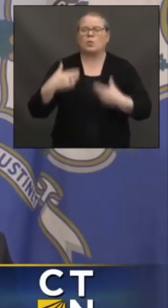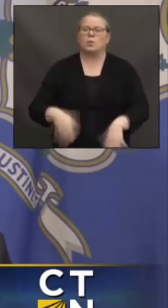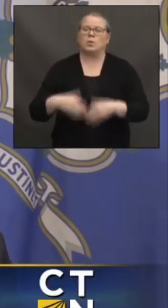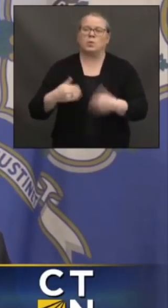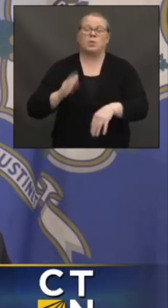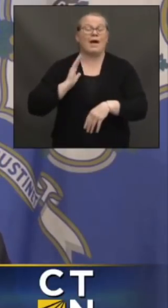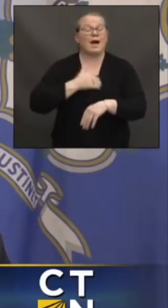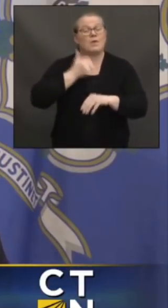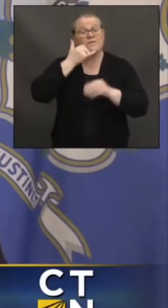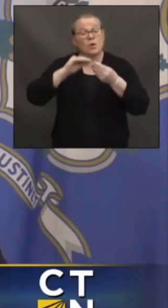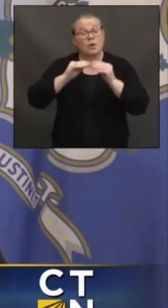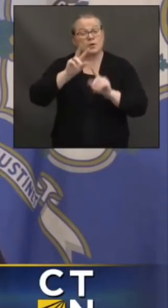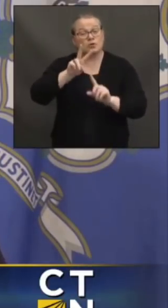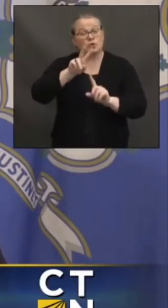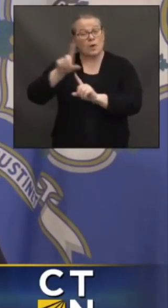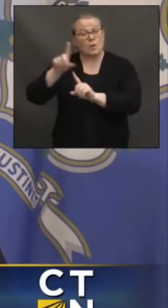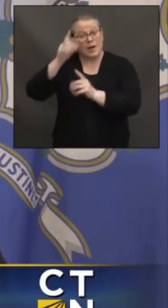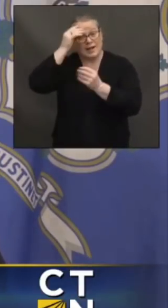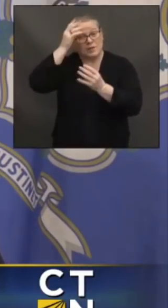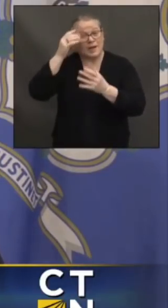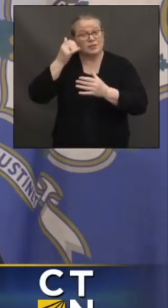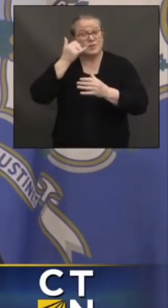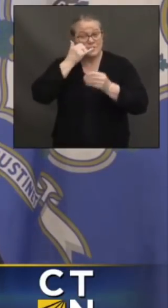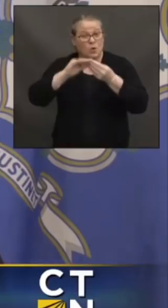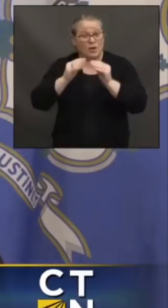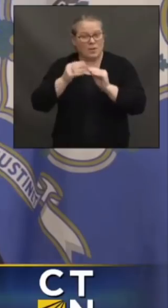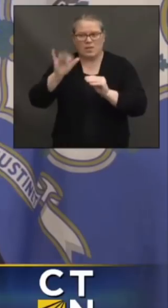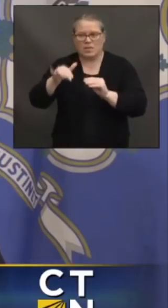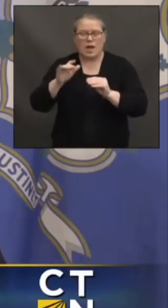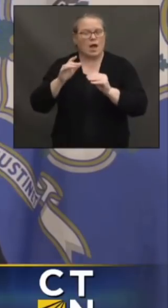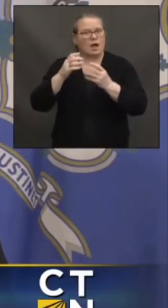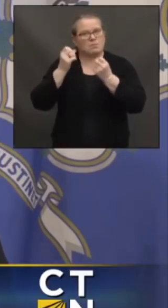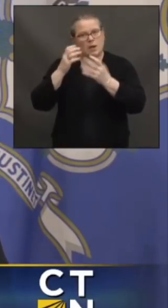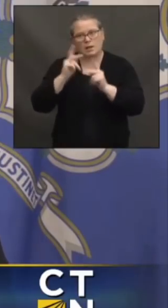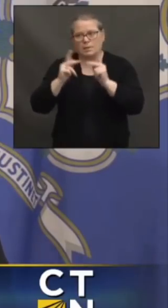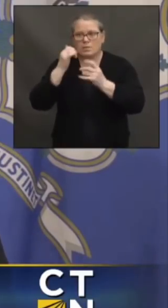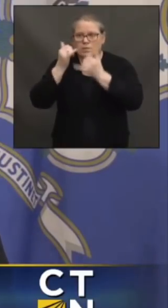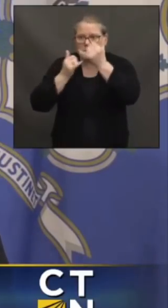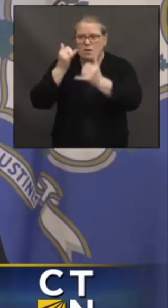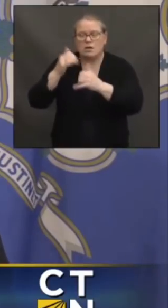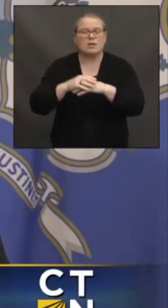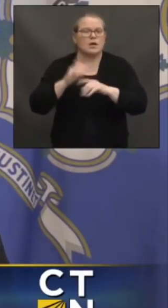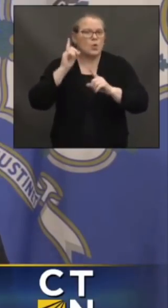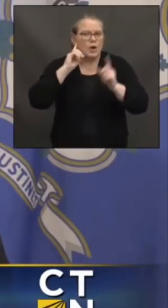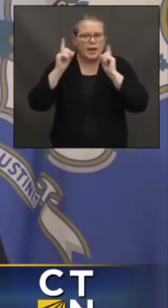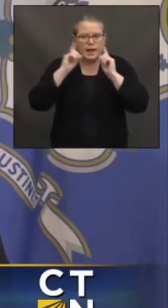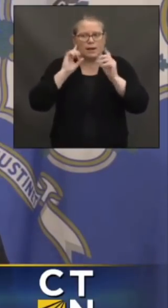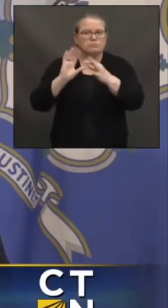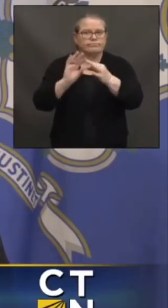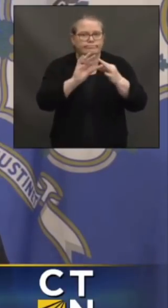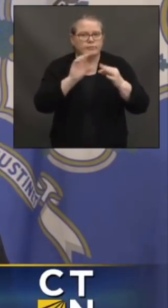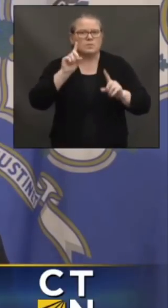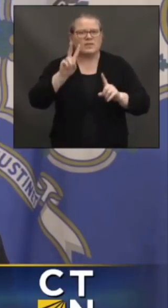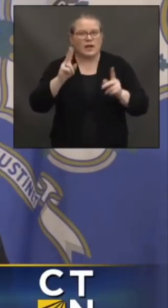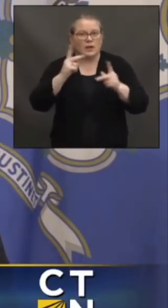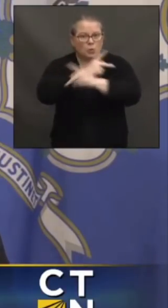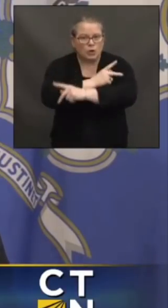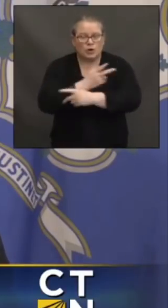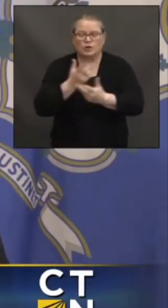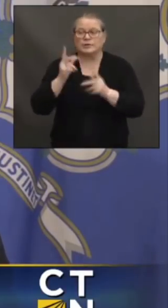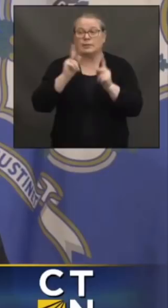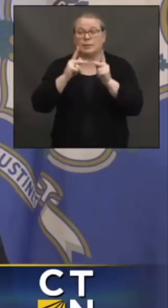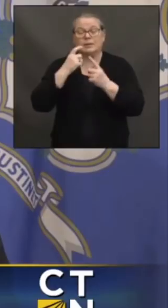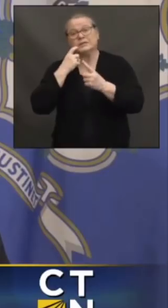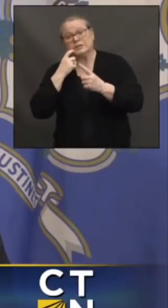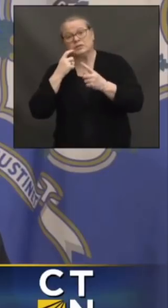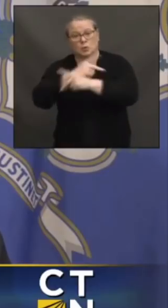We see that reflection in domestic violence and addiction, and we hear that all the time in terms of our kids getting back